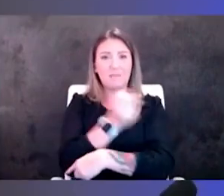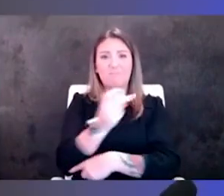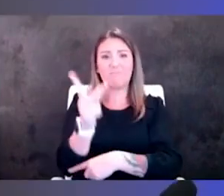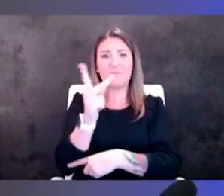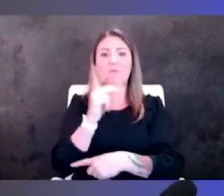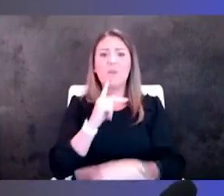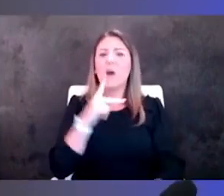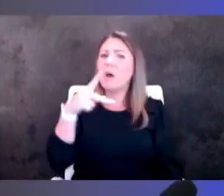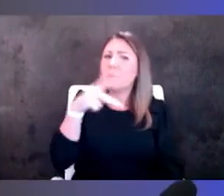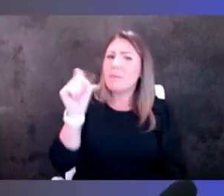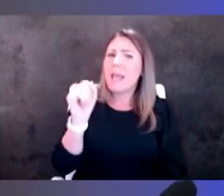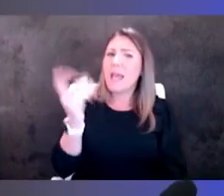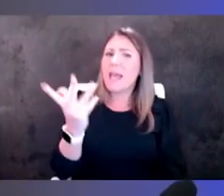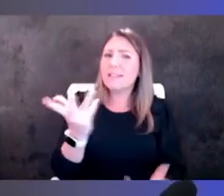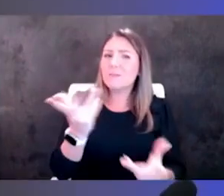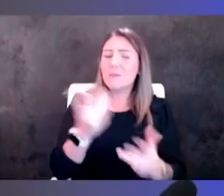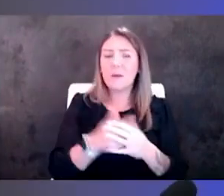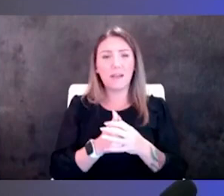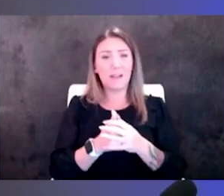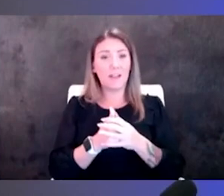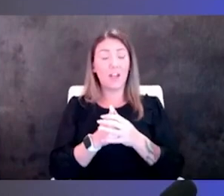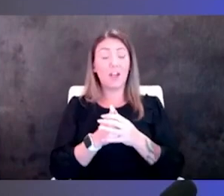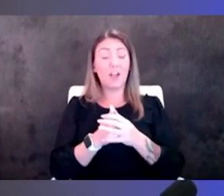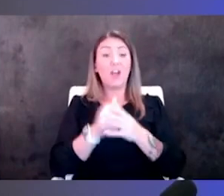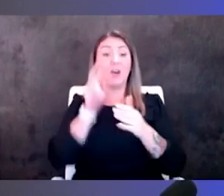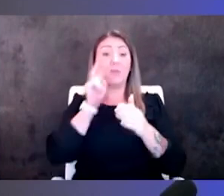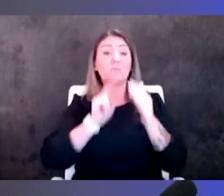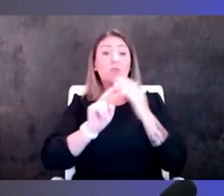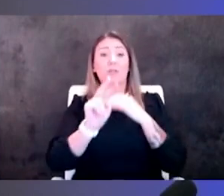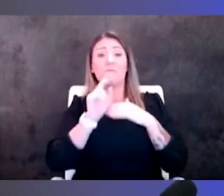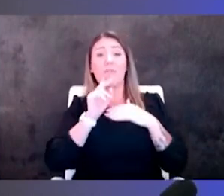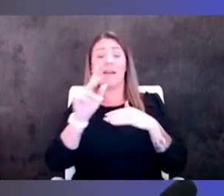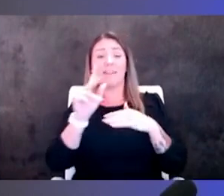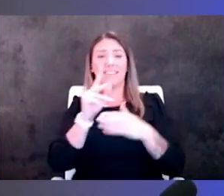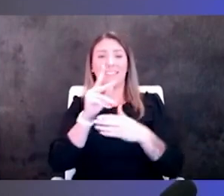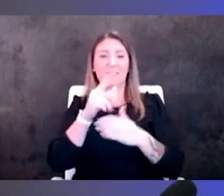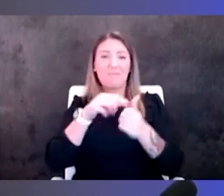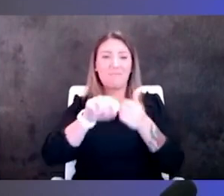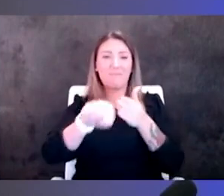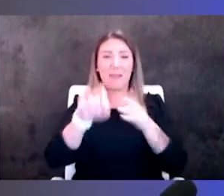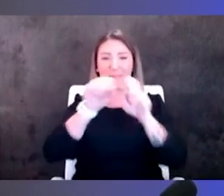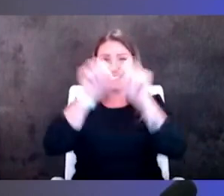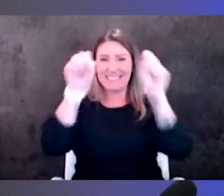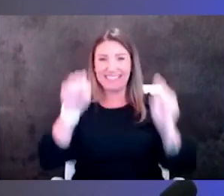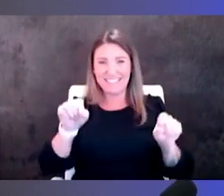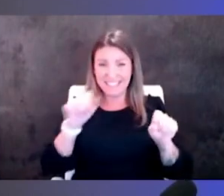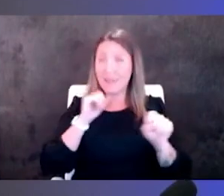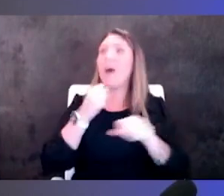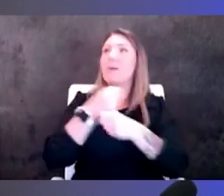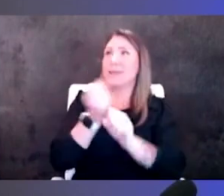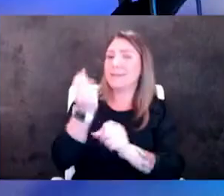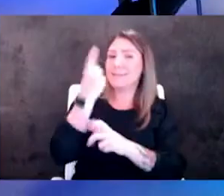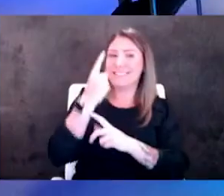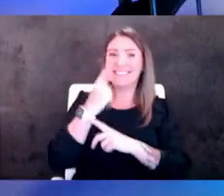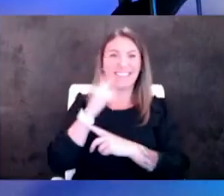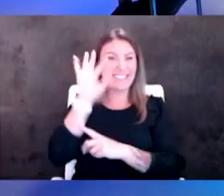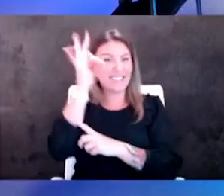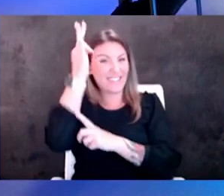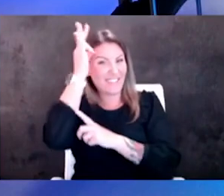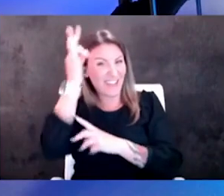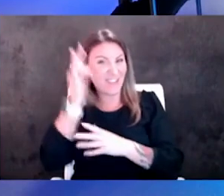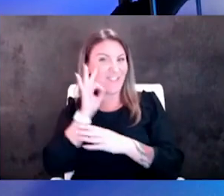pps hospital yeah perspective payment system so okay that makes complete sense yeah yeah you know it's it's a federal program so